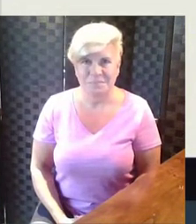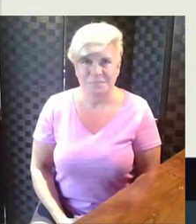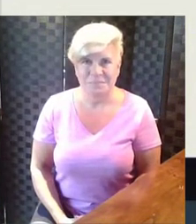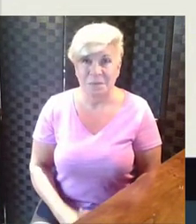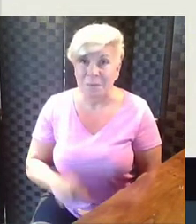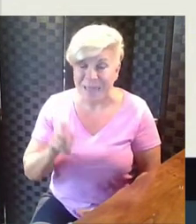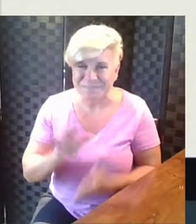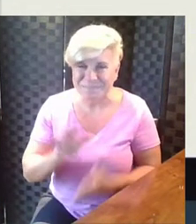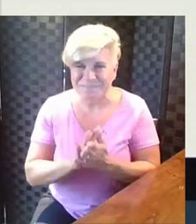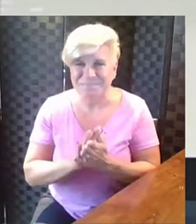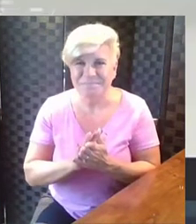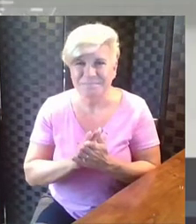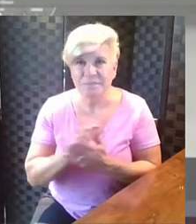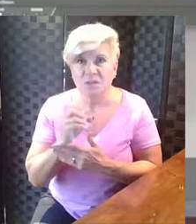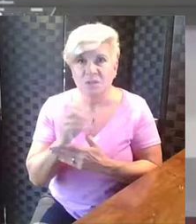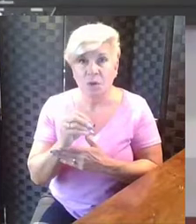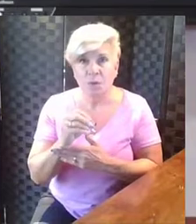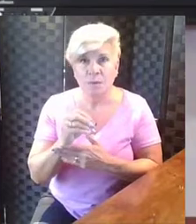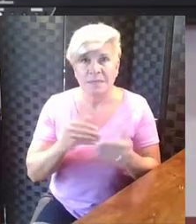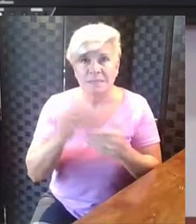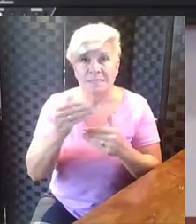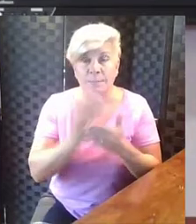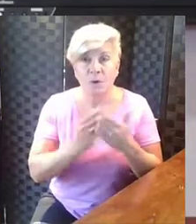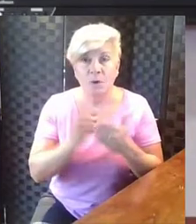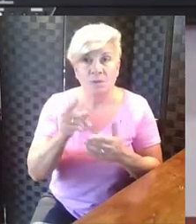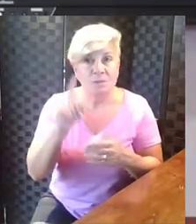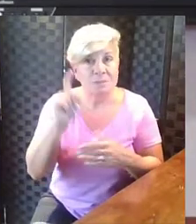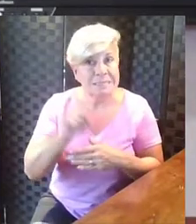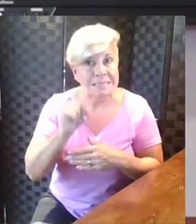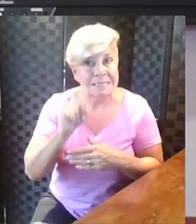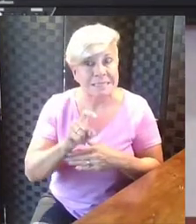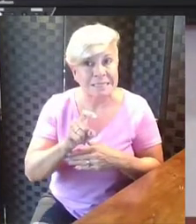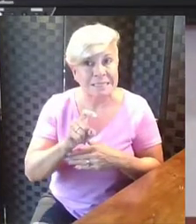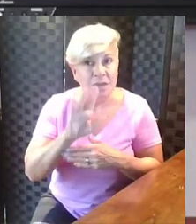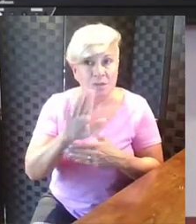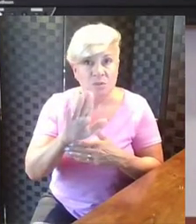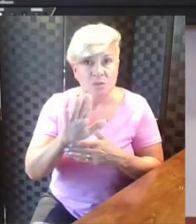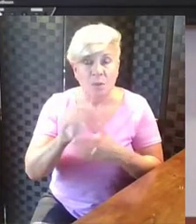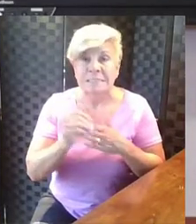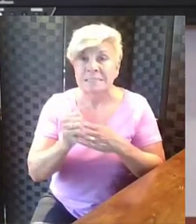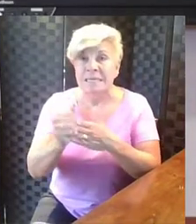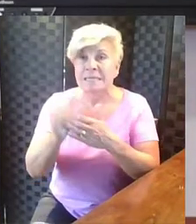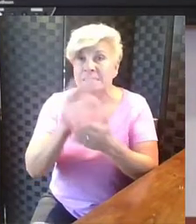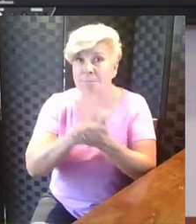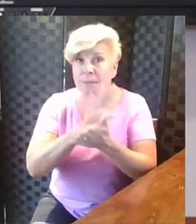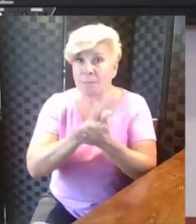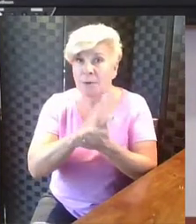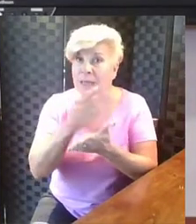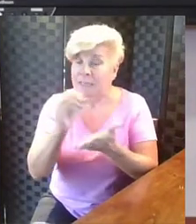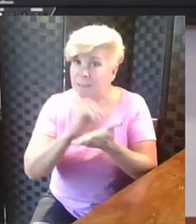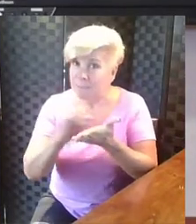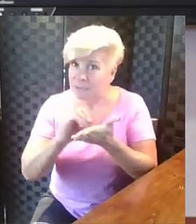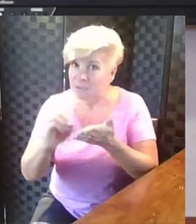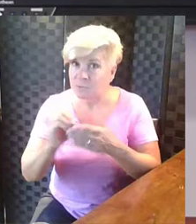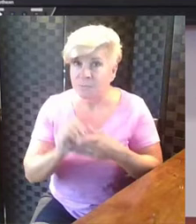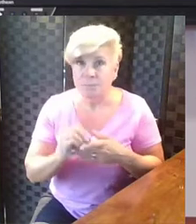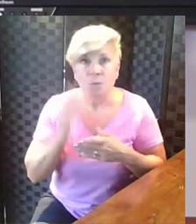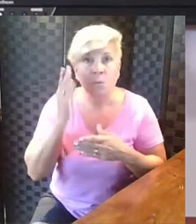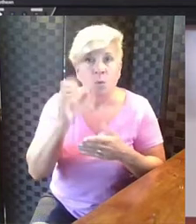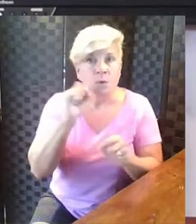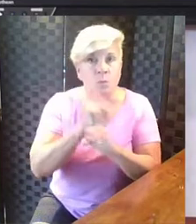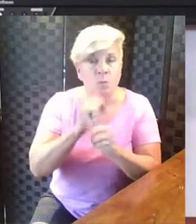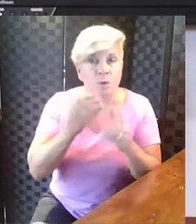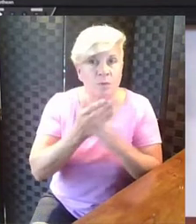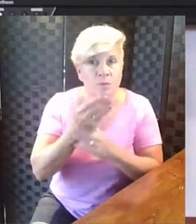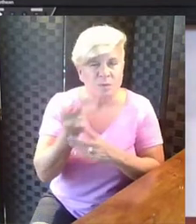All right. So from this next part you are going to need your guided worksheet and a pencil. We are going to